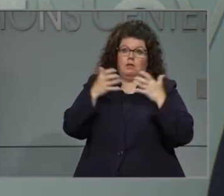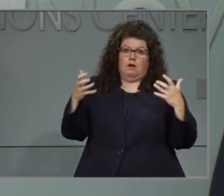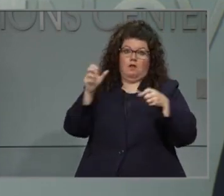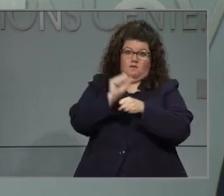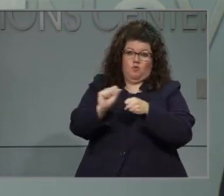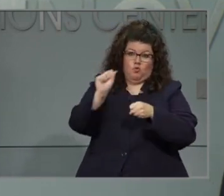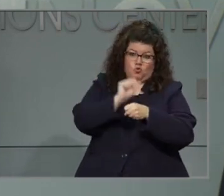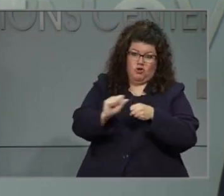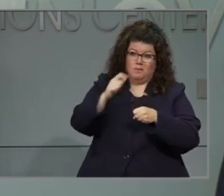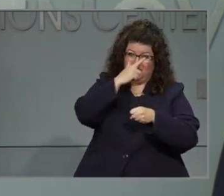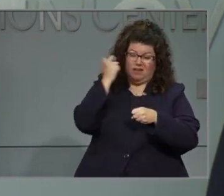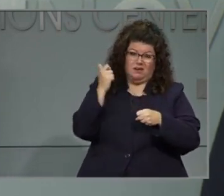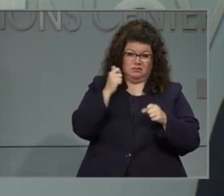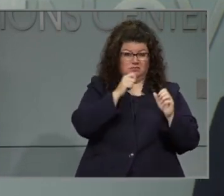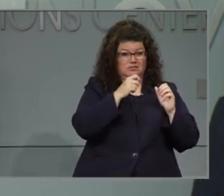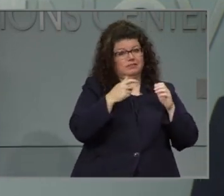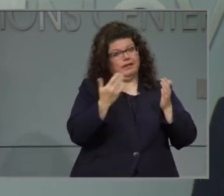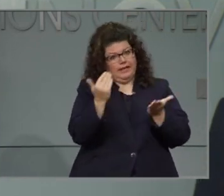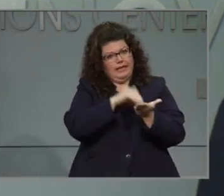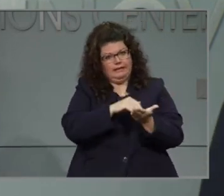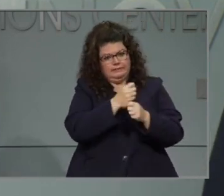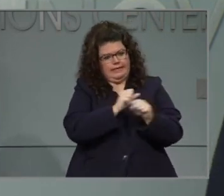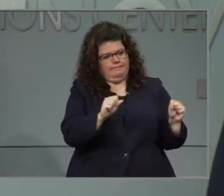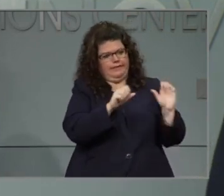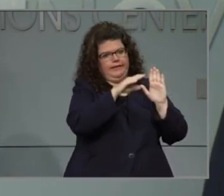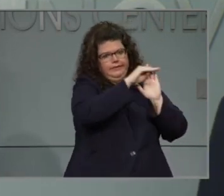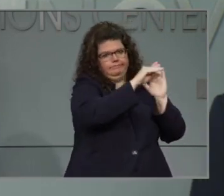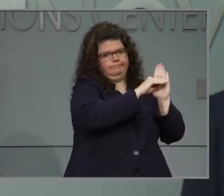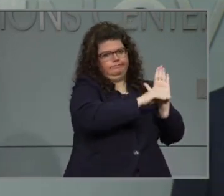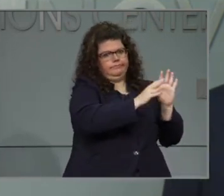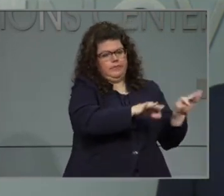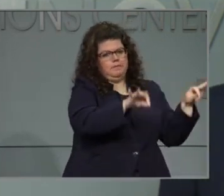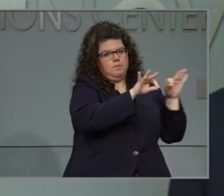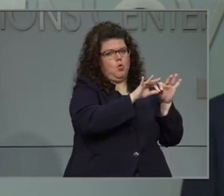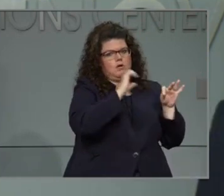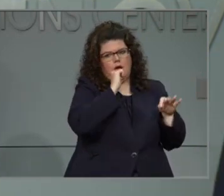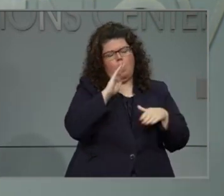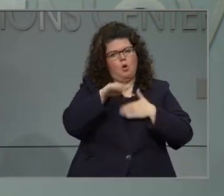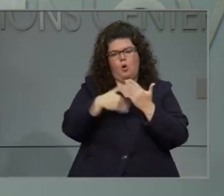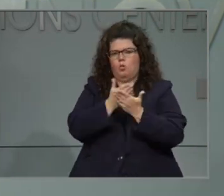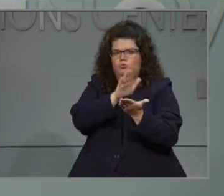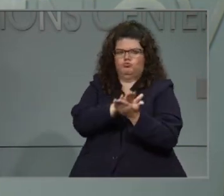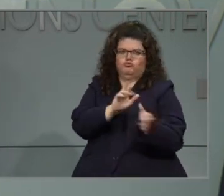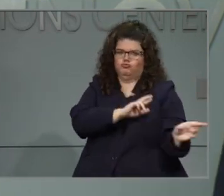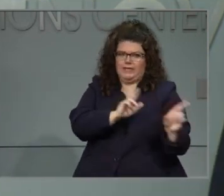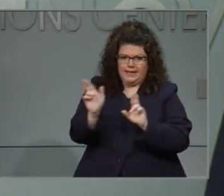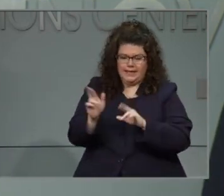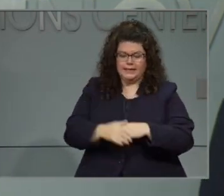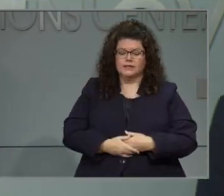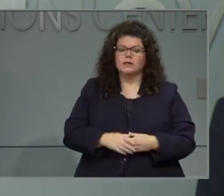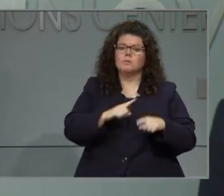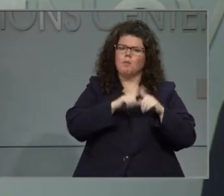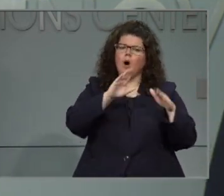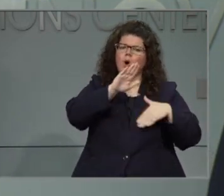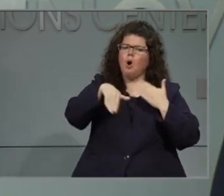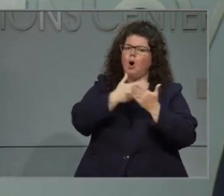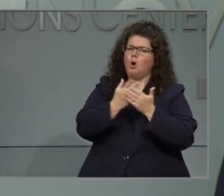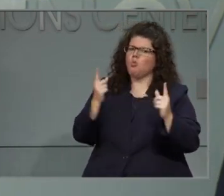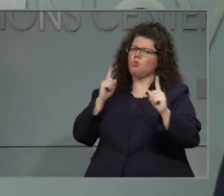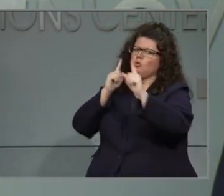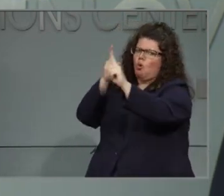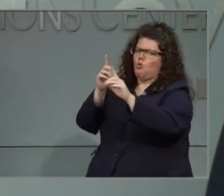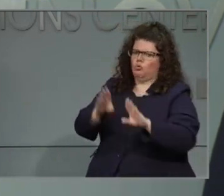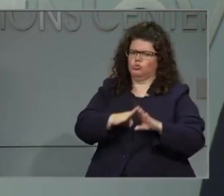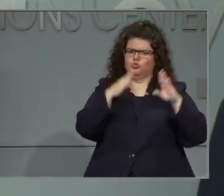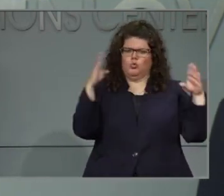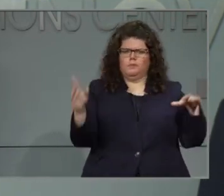various protocols in place. So not every district has been ready to move to that. But I know they are all trying to work in that direction. I think with our